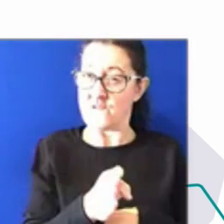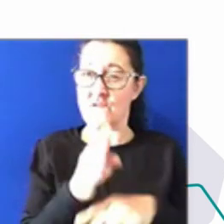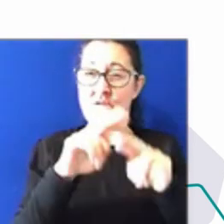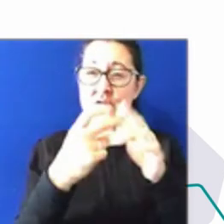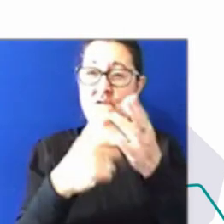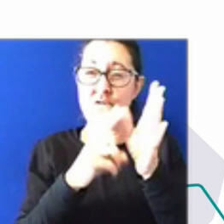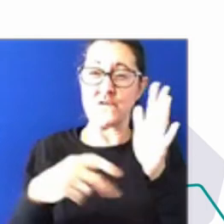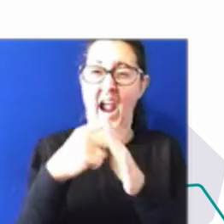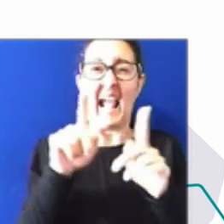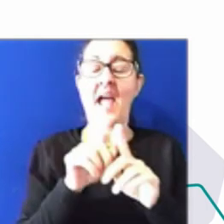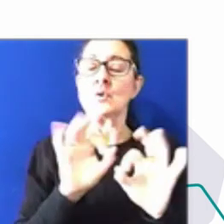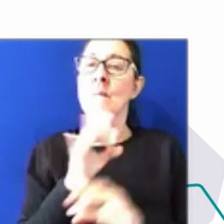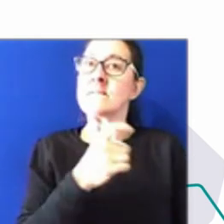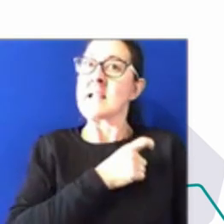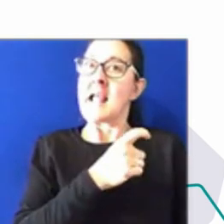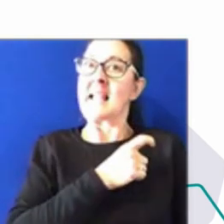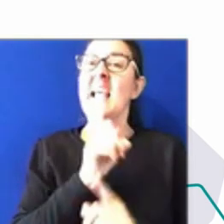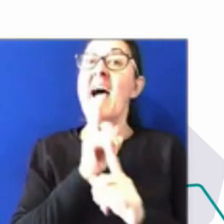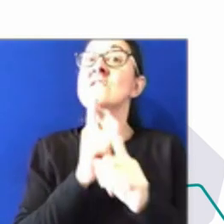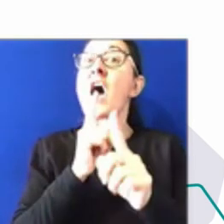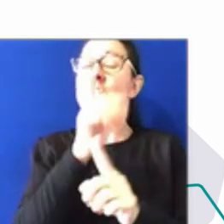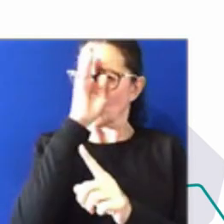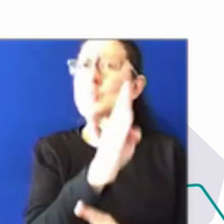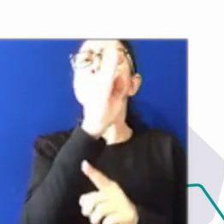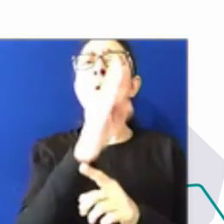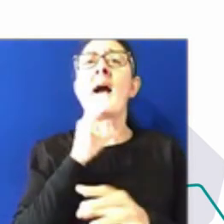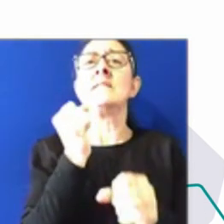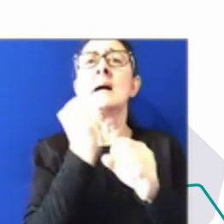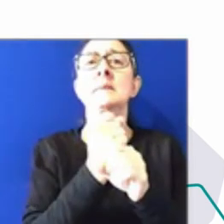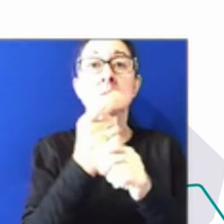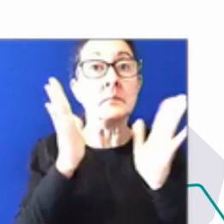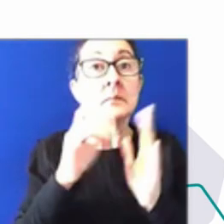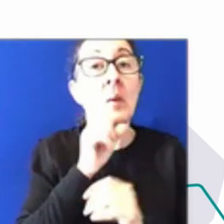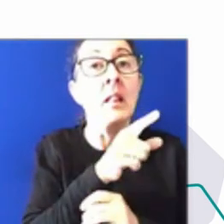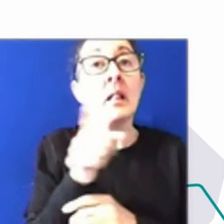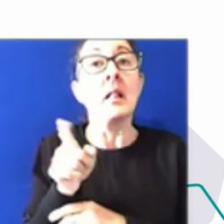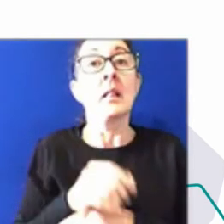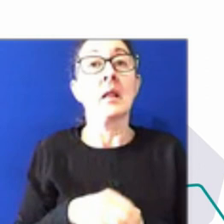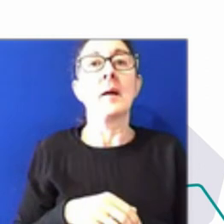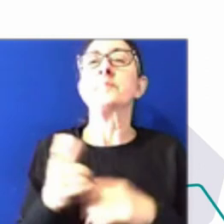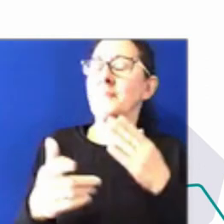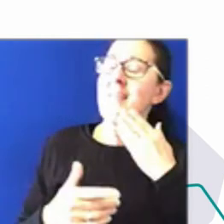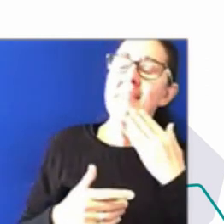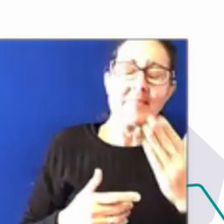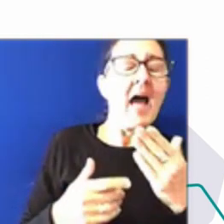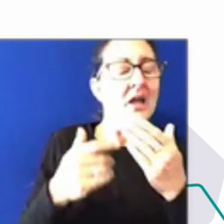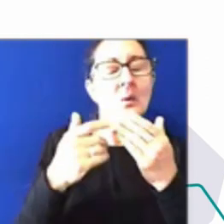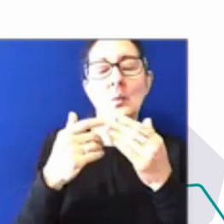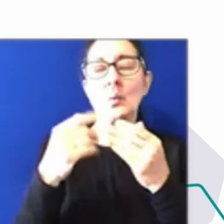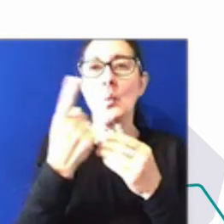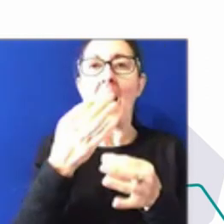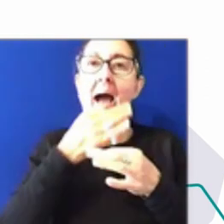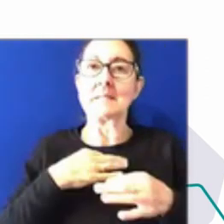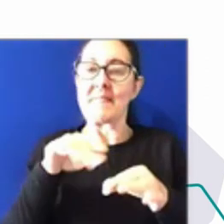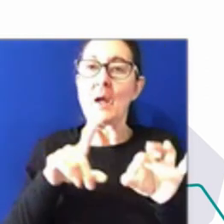to Helen, I think. Look, that's a great question. So thank you to whoever asked that question. And there's no